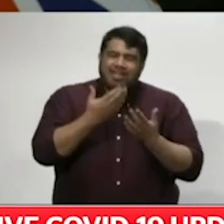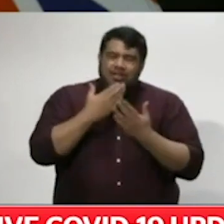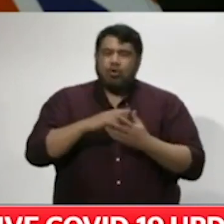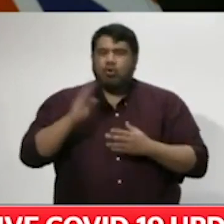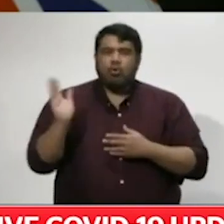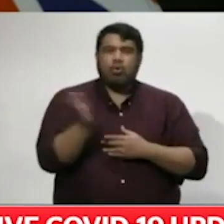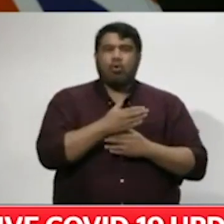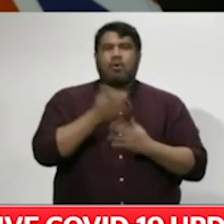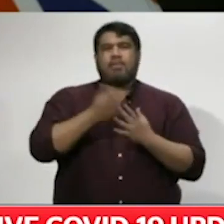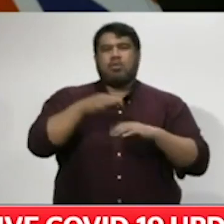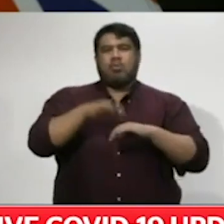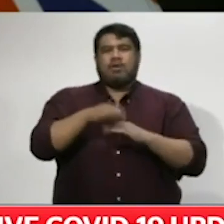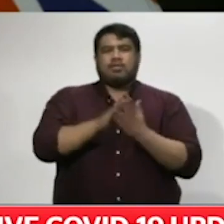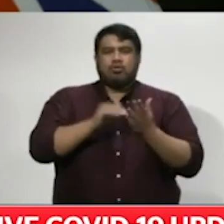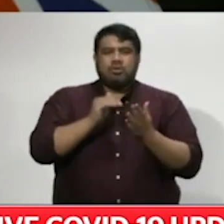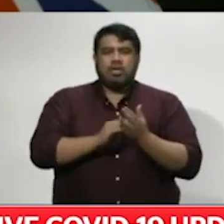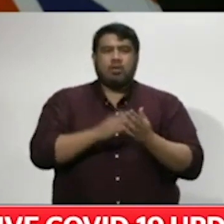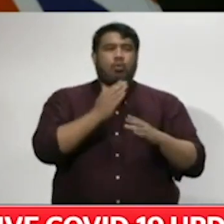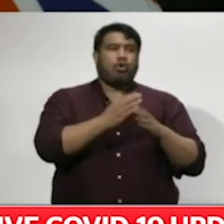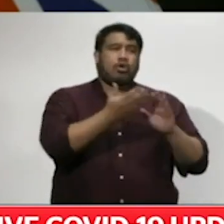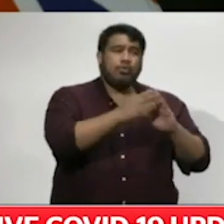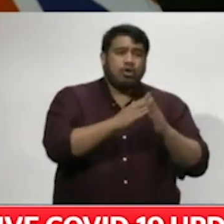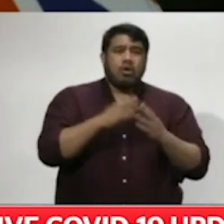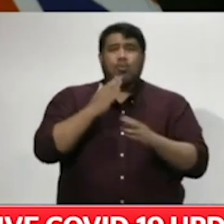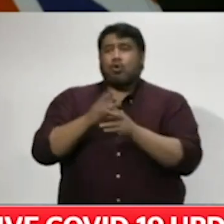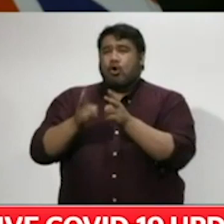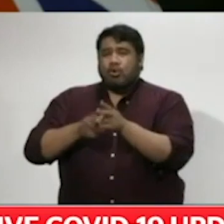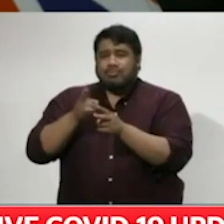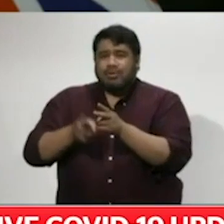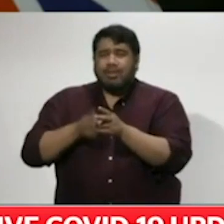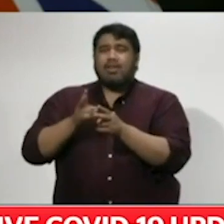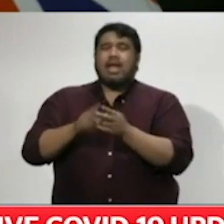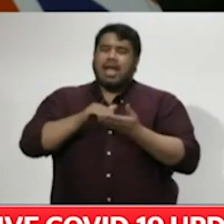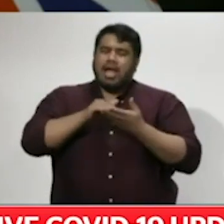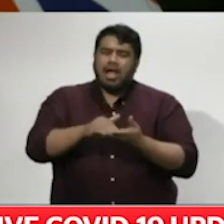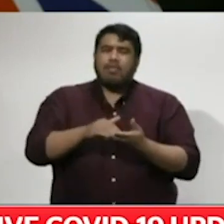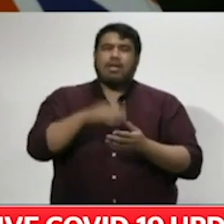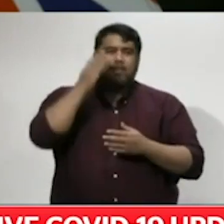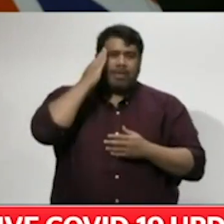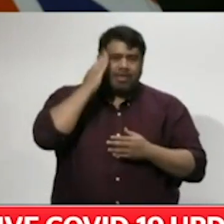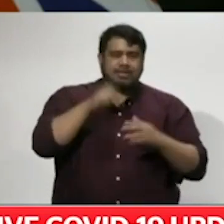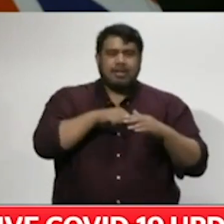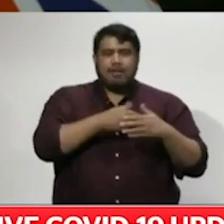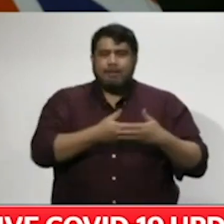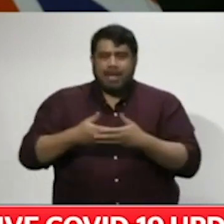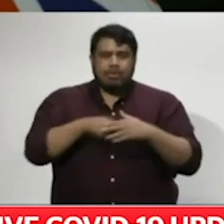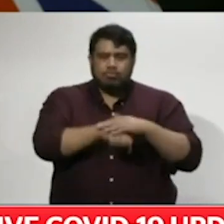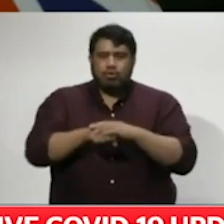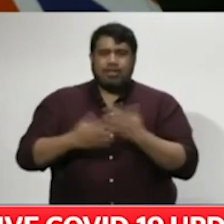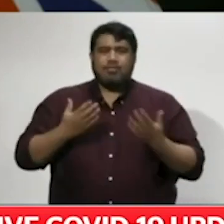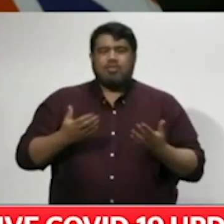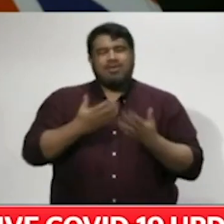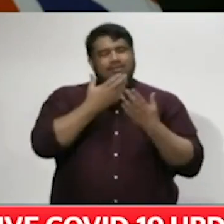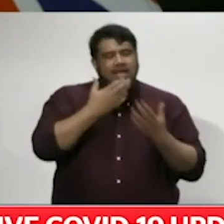maternity carers in the community and our core midwives in hospitals and our primary birthing units are Ngā Mihi Nui Ki